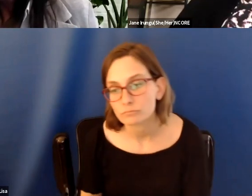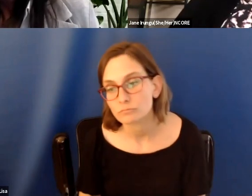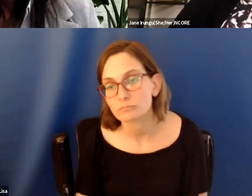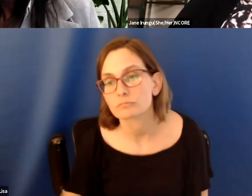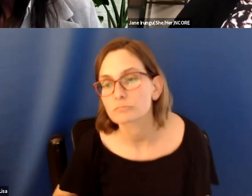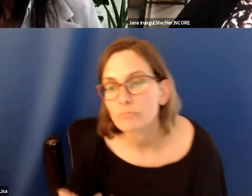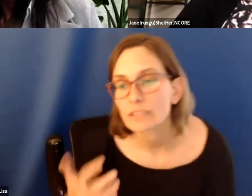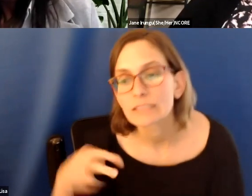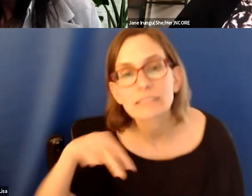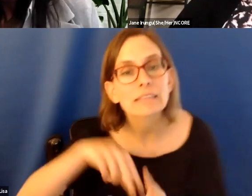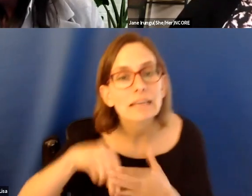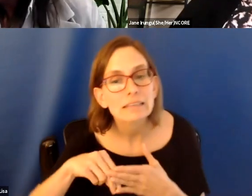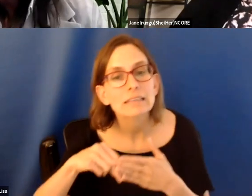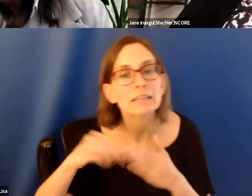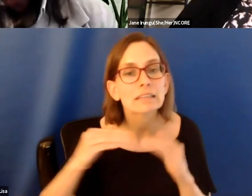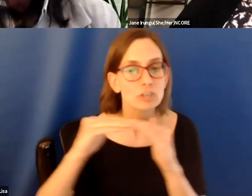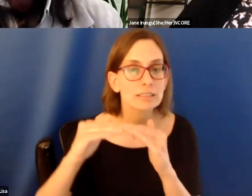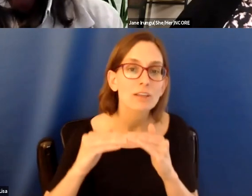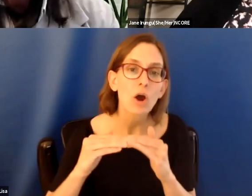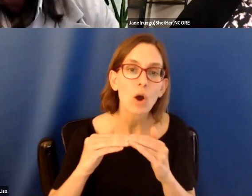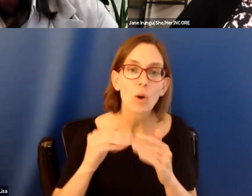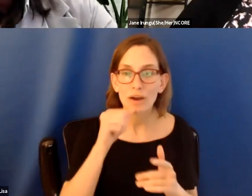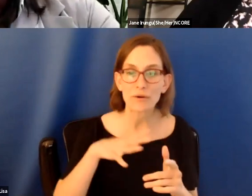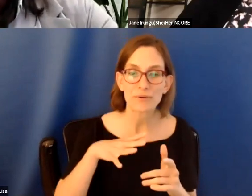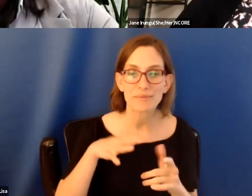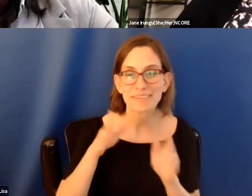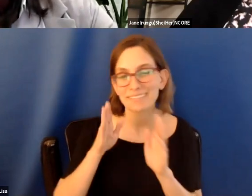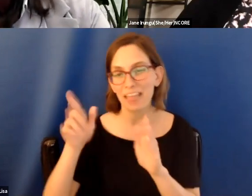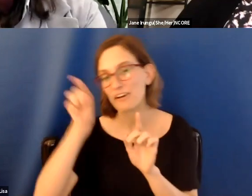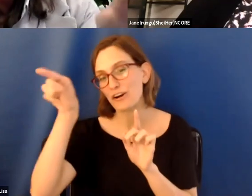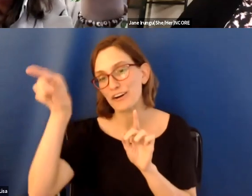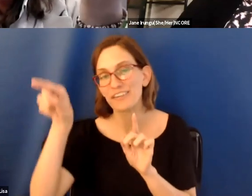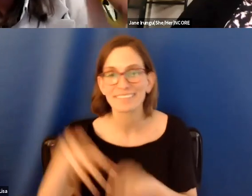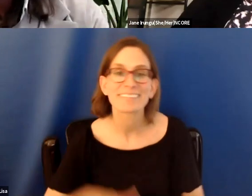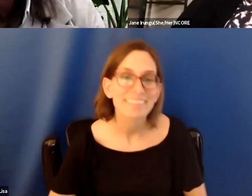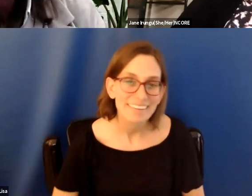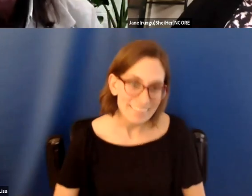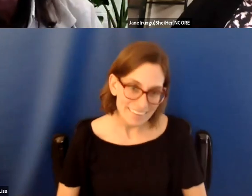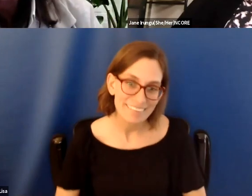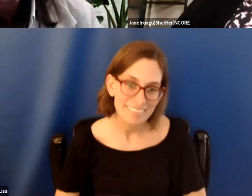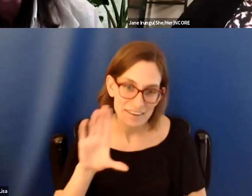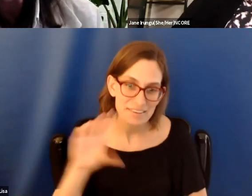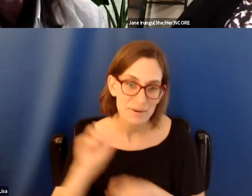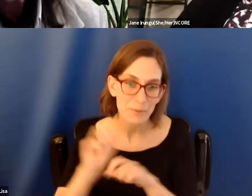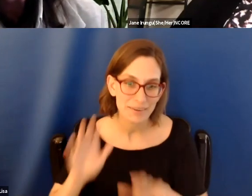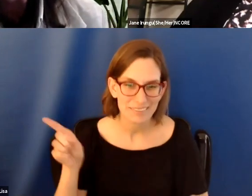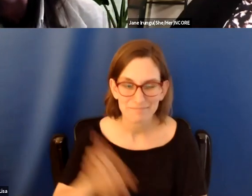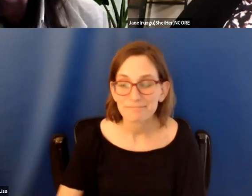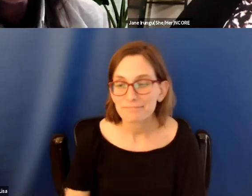Who, who said that quote? Who said it? Um, a woman down the hall from me. Oh, yeah. Okay.